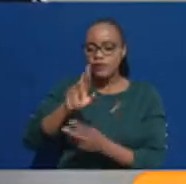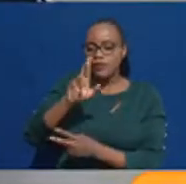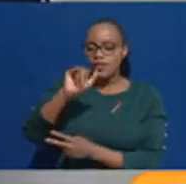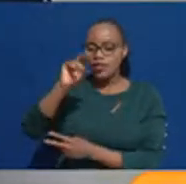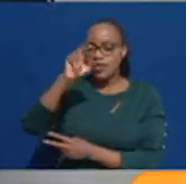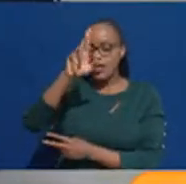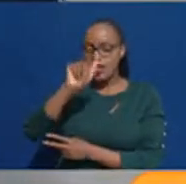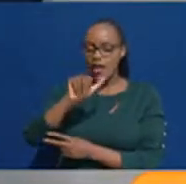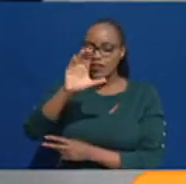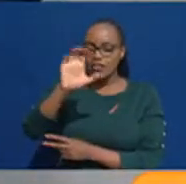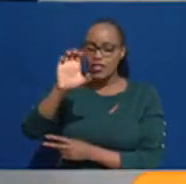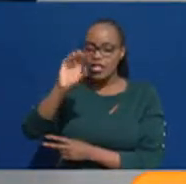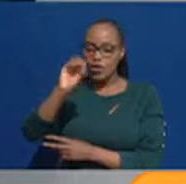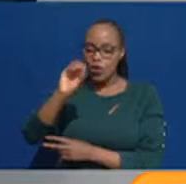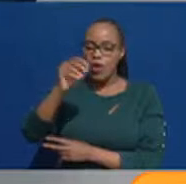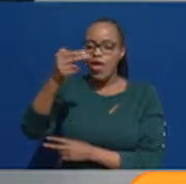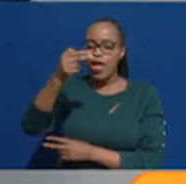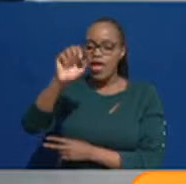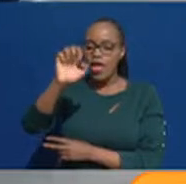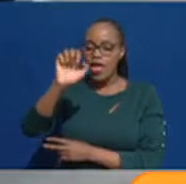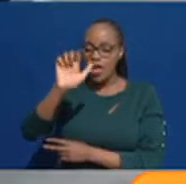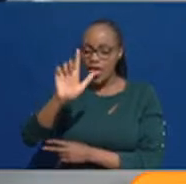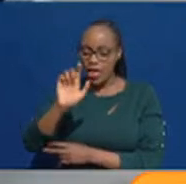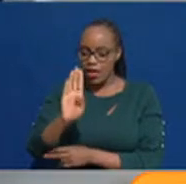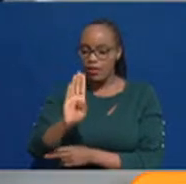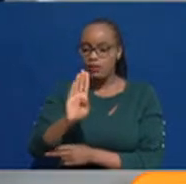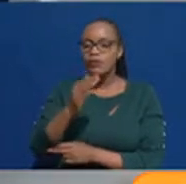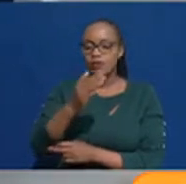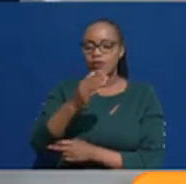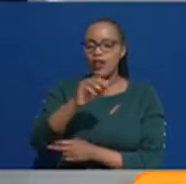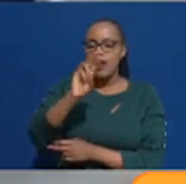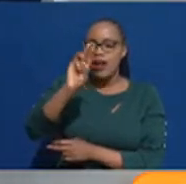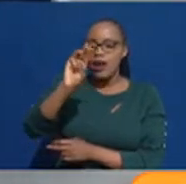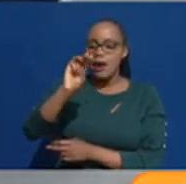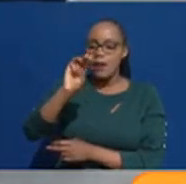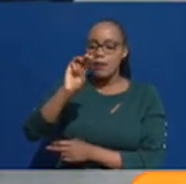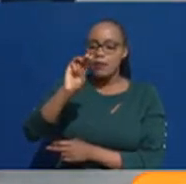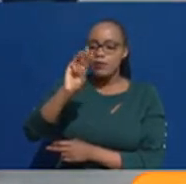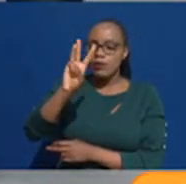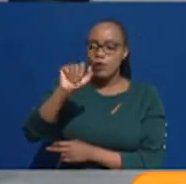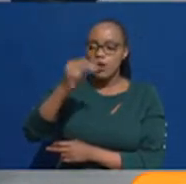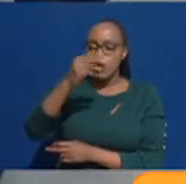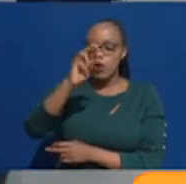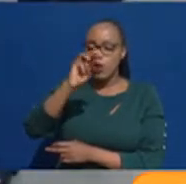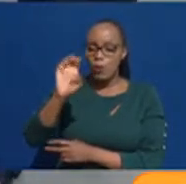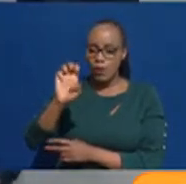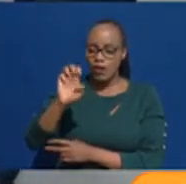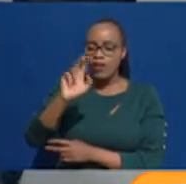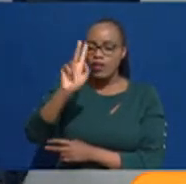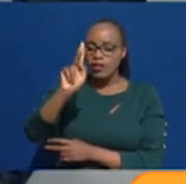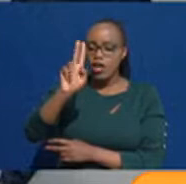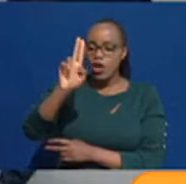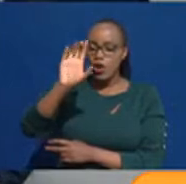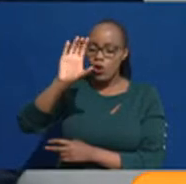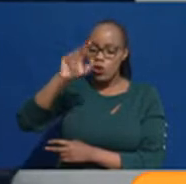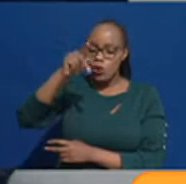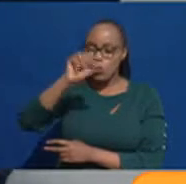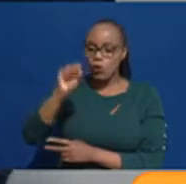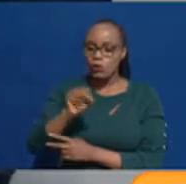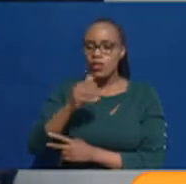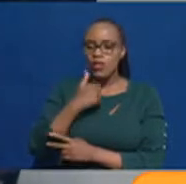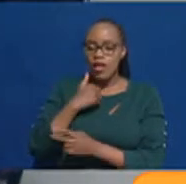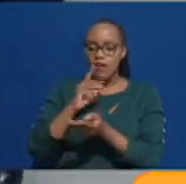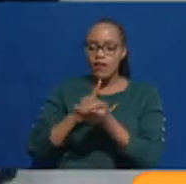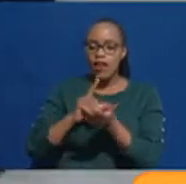CEO at the Higher Education Loans Board. Dr. Agnes Masiwahome, who is the Chief Executive Officer at CUPS. And of course, we have Dr.